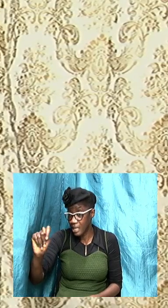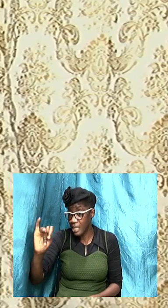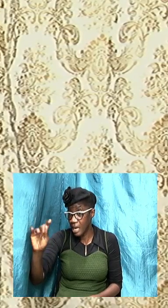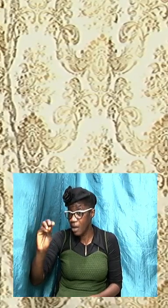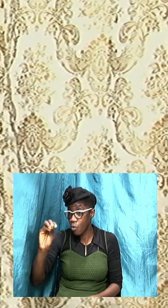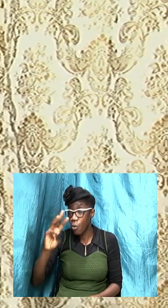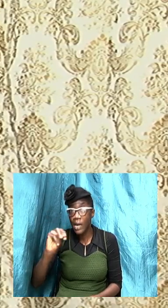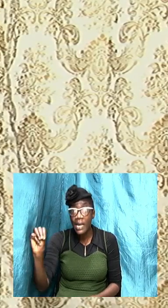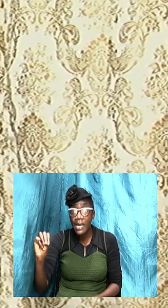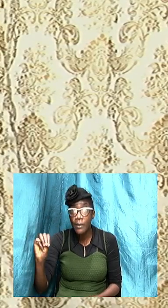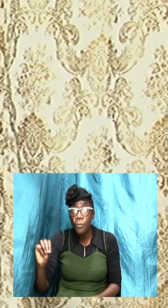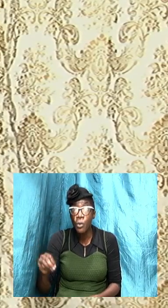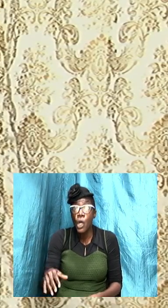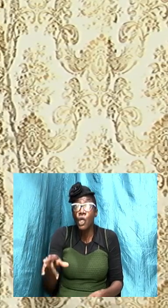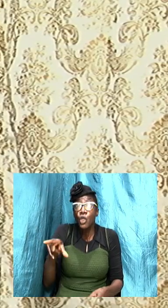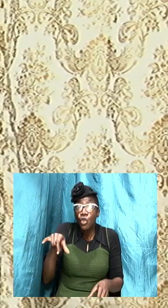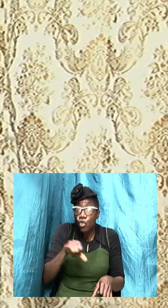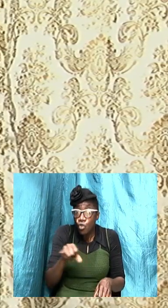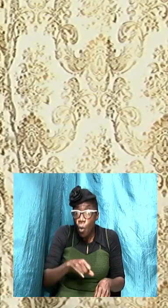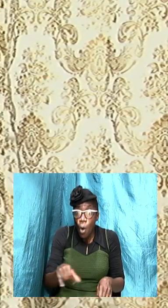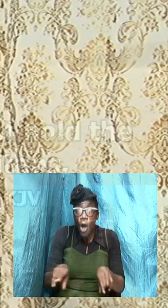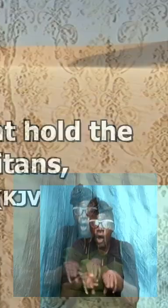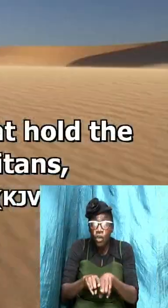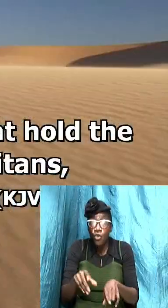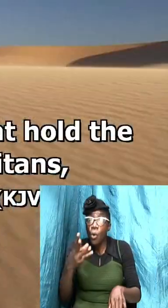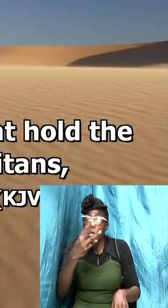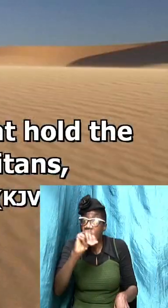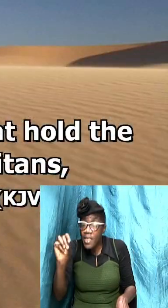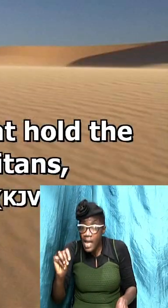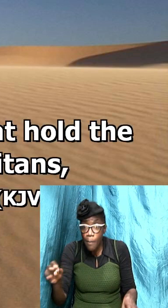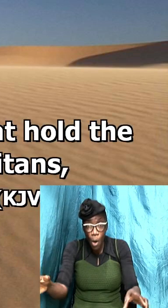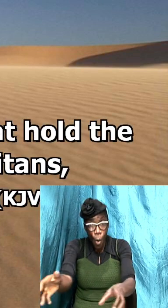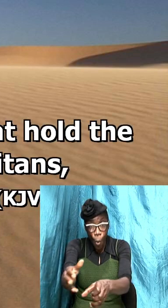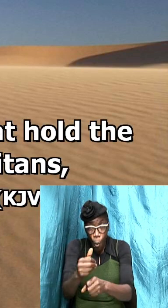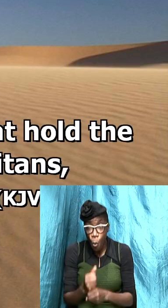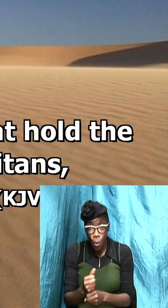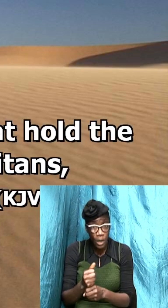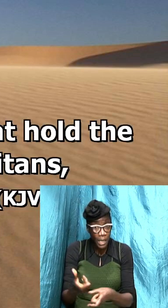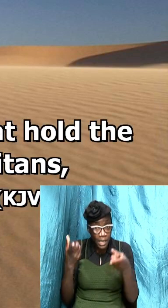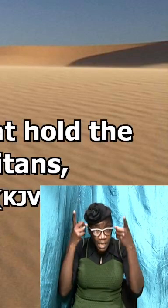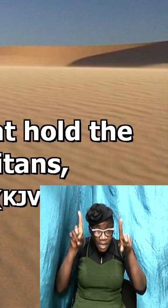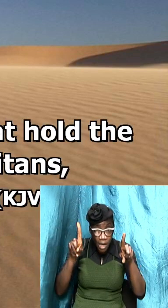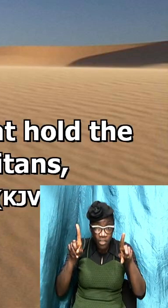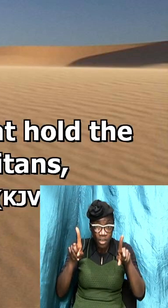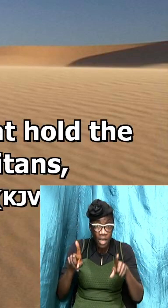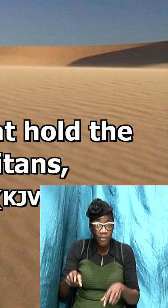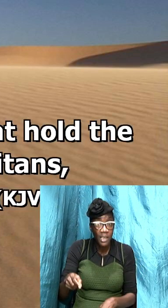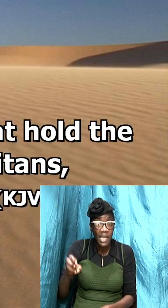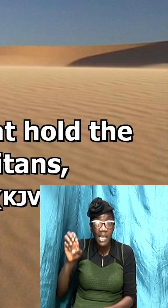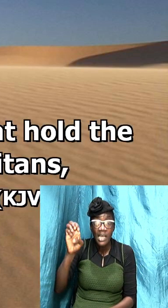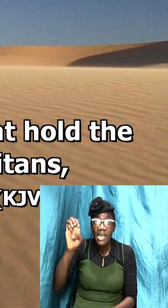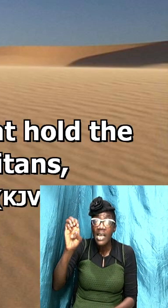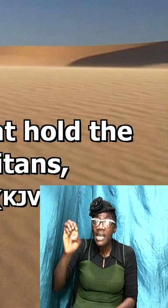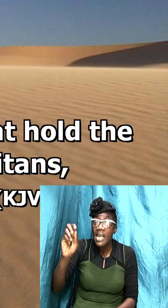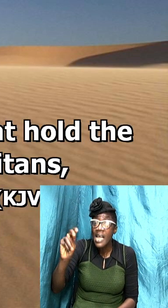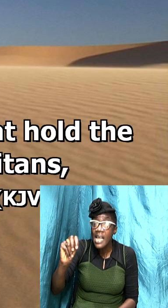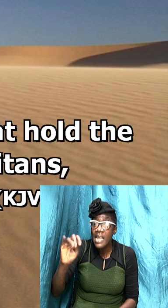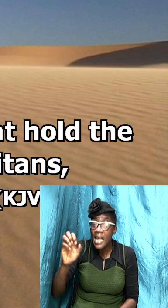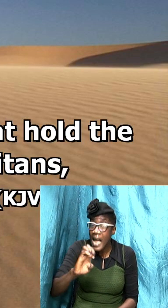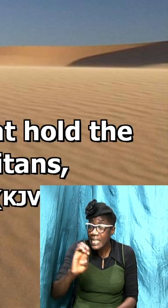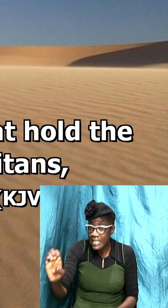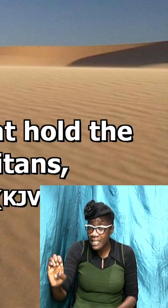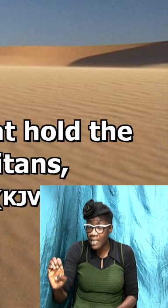so hast thou also them that hold the doctrine of the Nicolaitans which things I eat